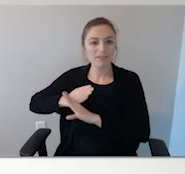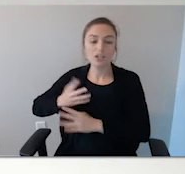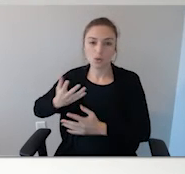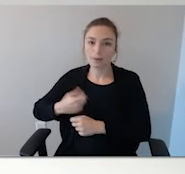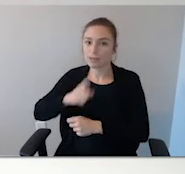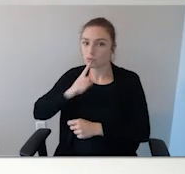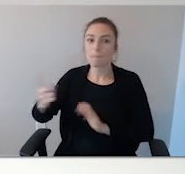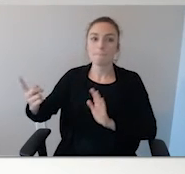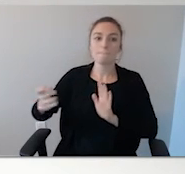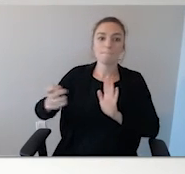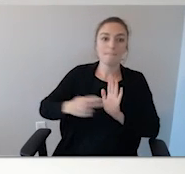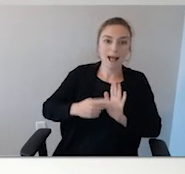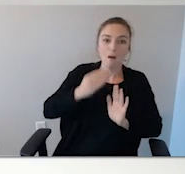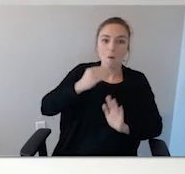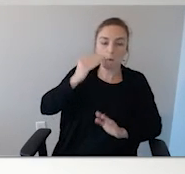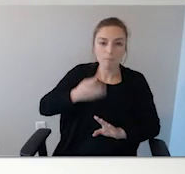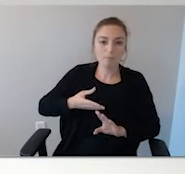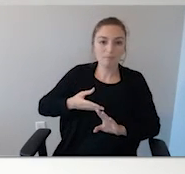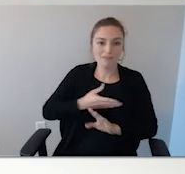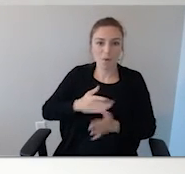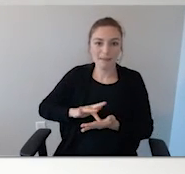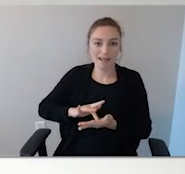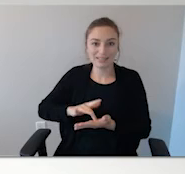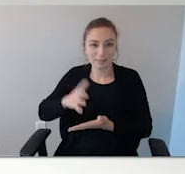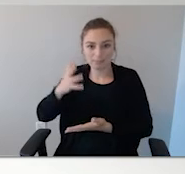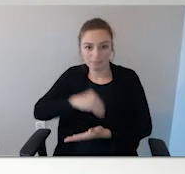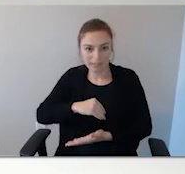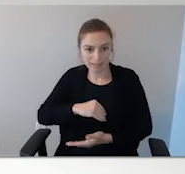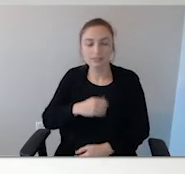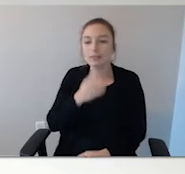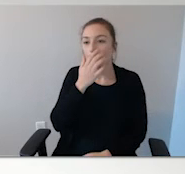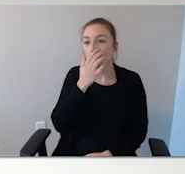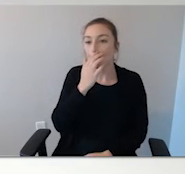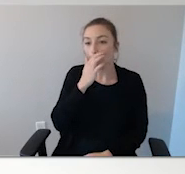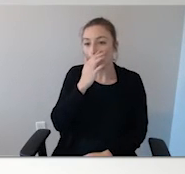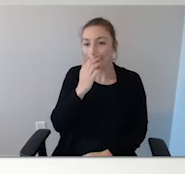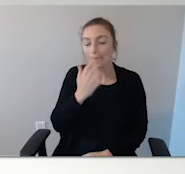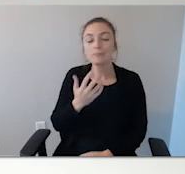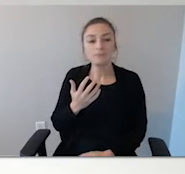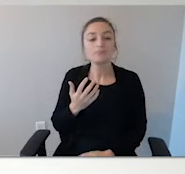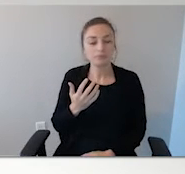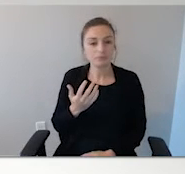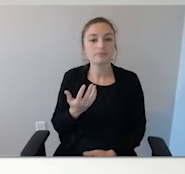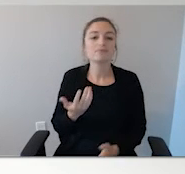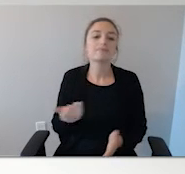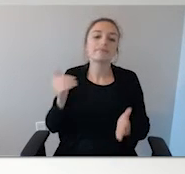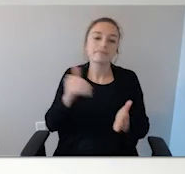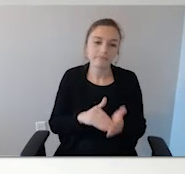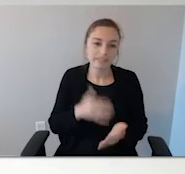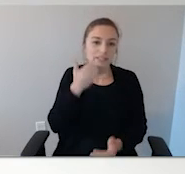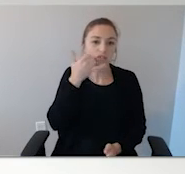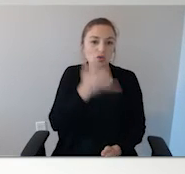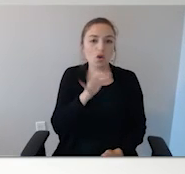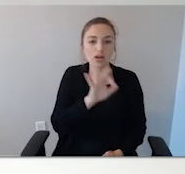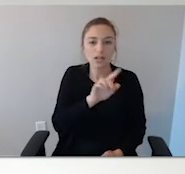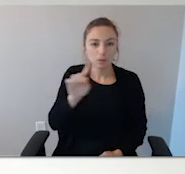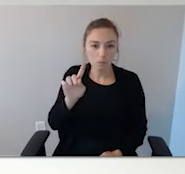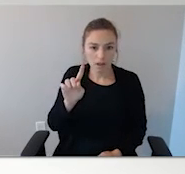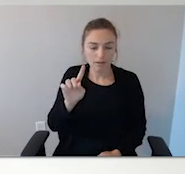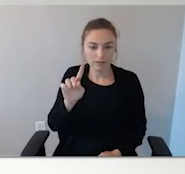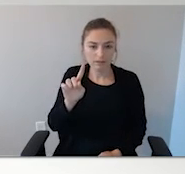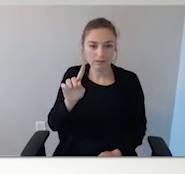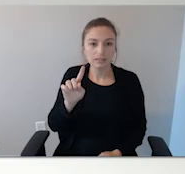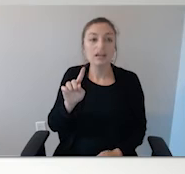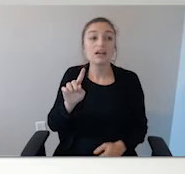You want to always call 911 and they'll alert their officers to roll onto the scene. But you also want to stay on the phone with them.